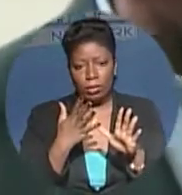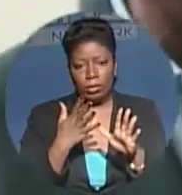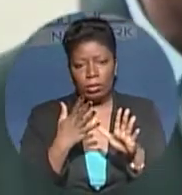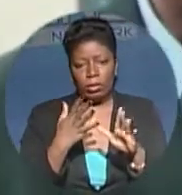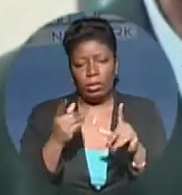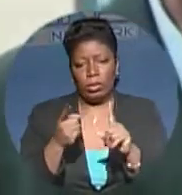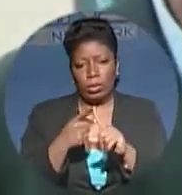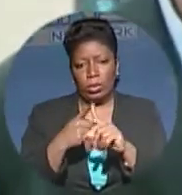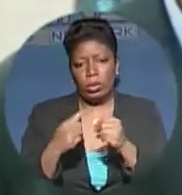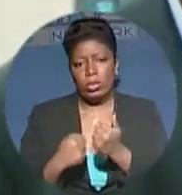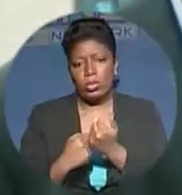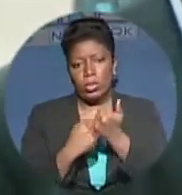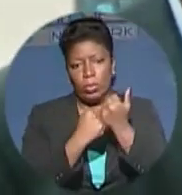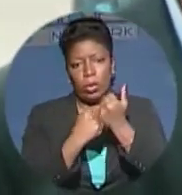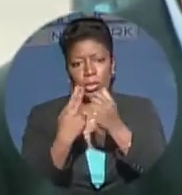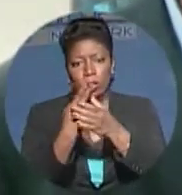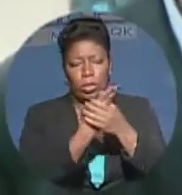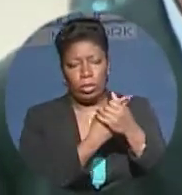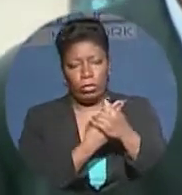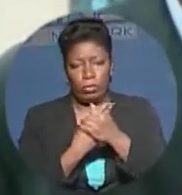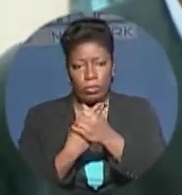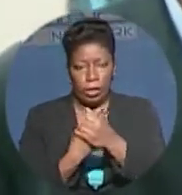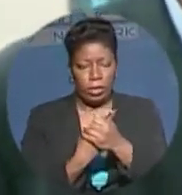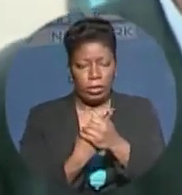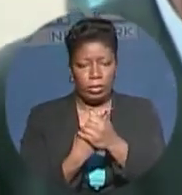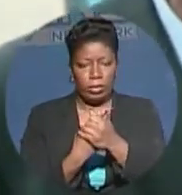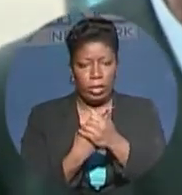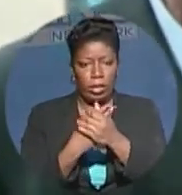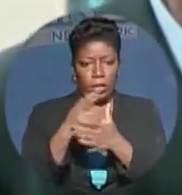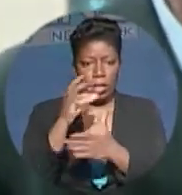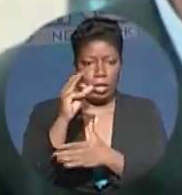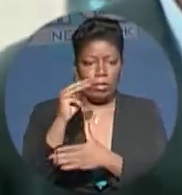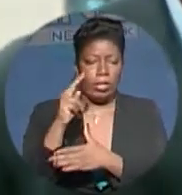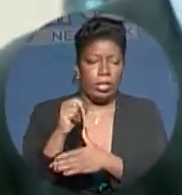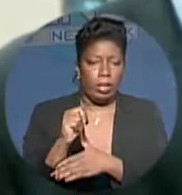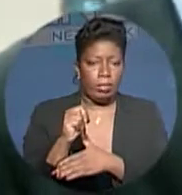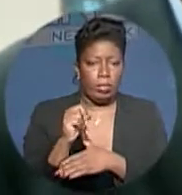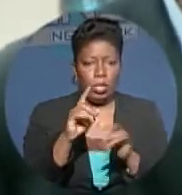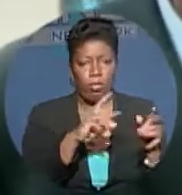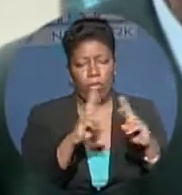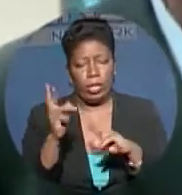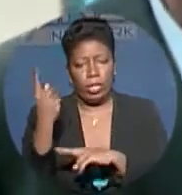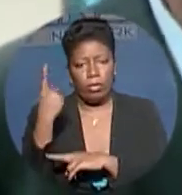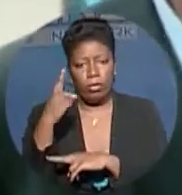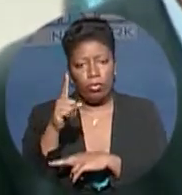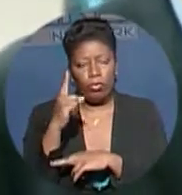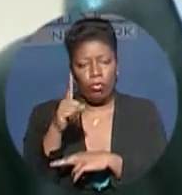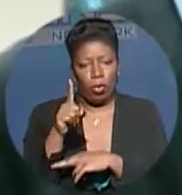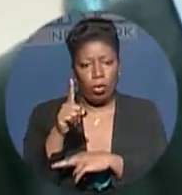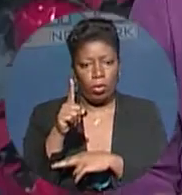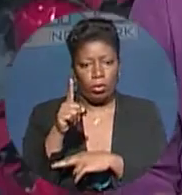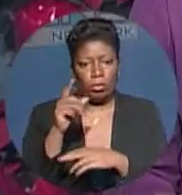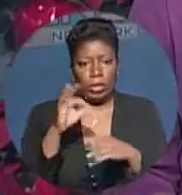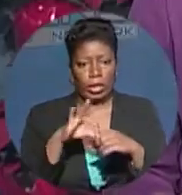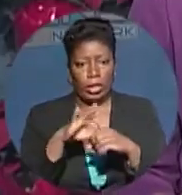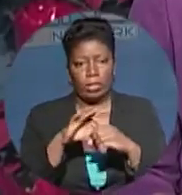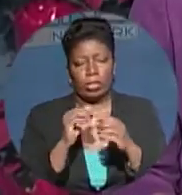supporting, unifying the party, and getting it ready for the elections, which is due in three and a half months.